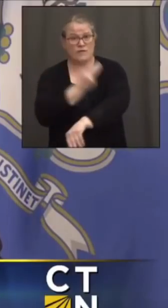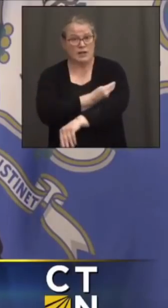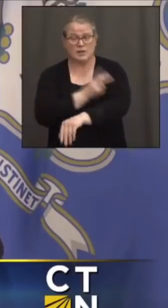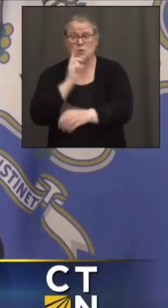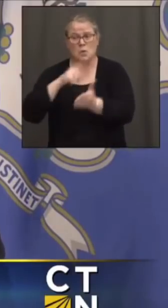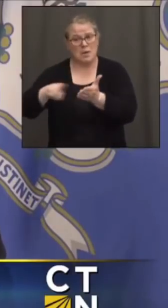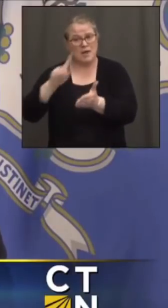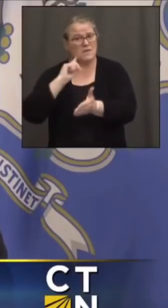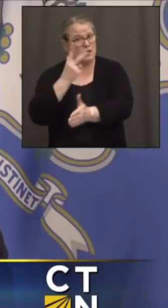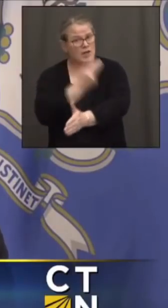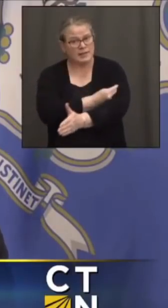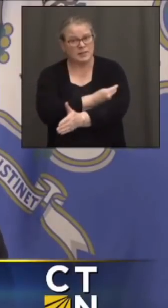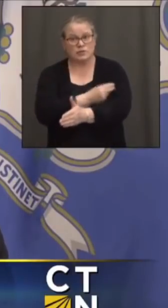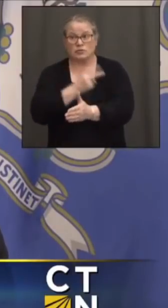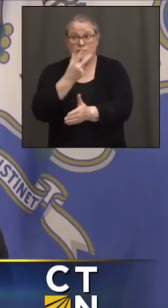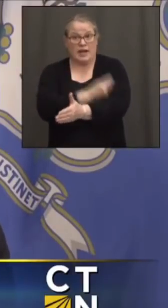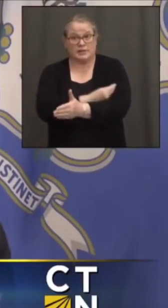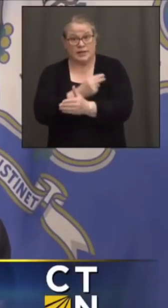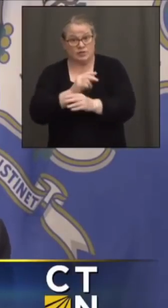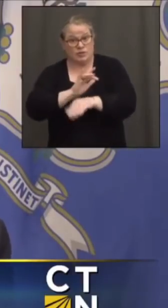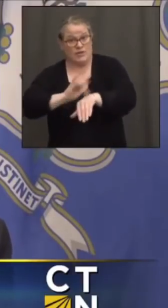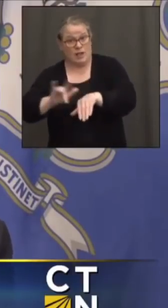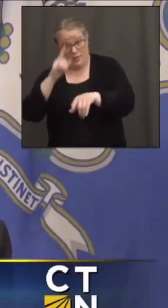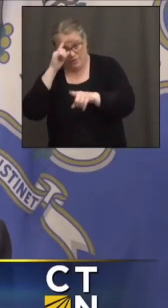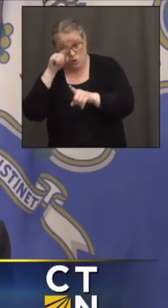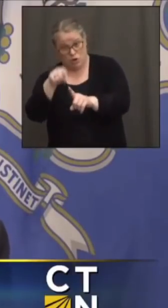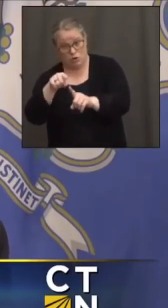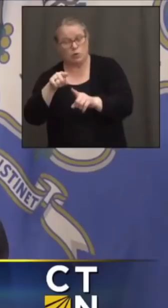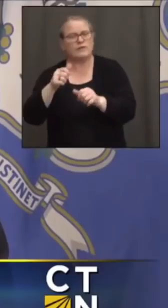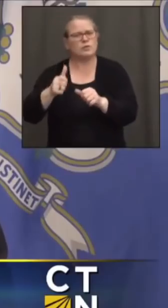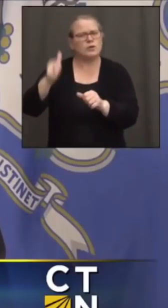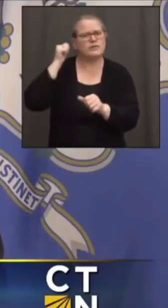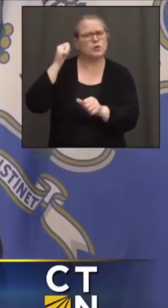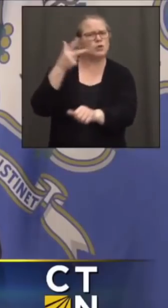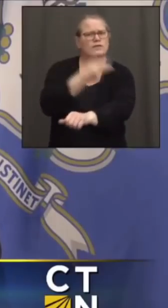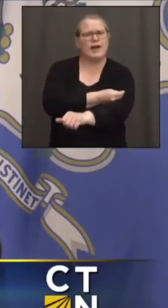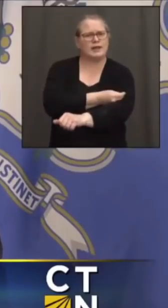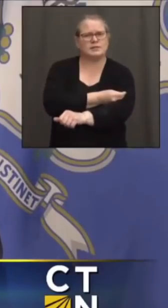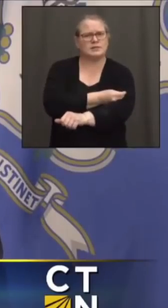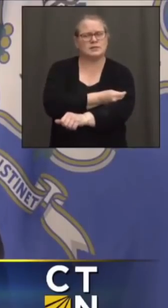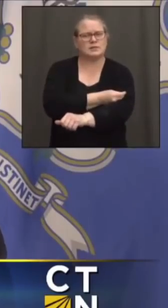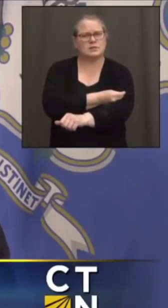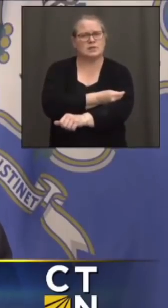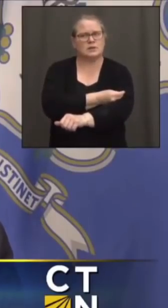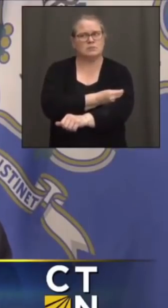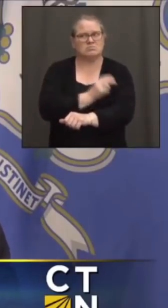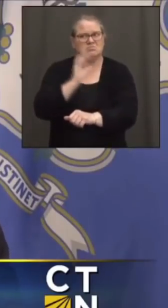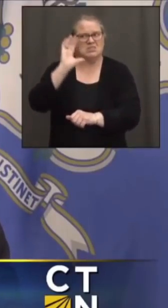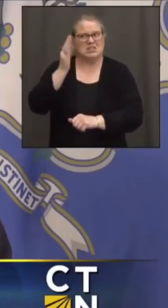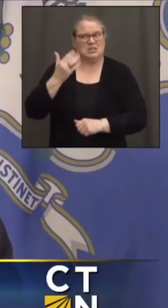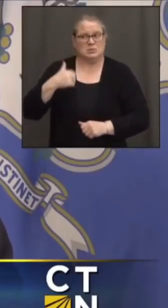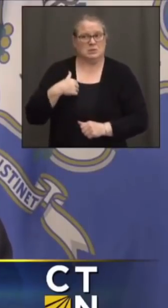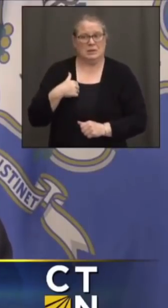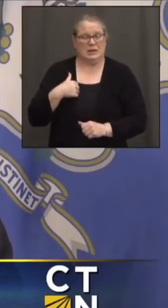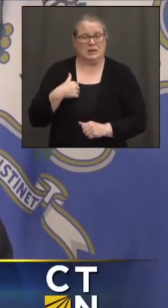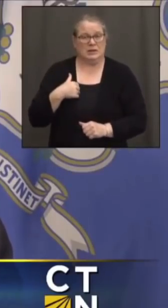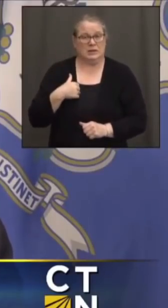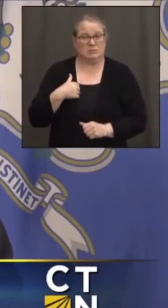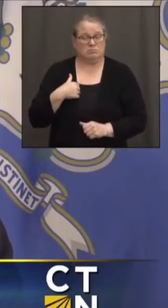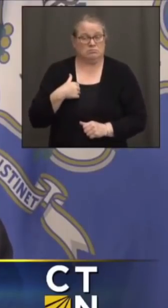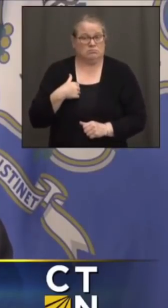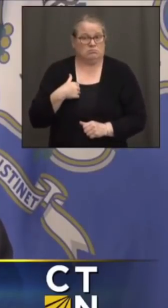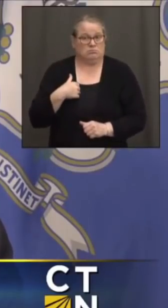for the vaccination, here's the vaccination, and you refuse to get vaccinated, it seems to me that